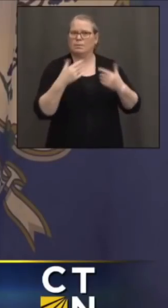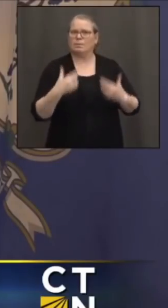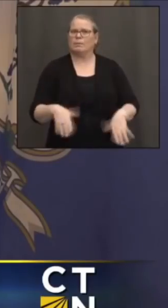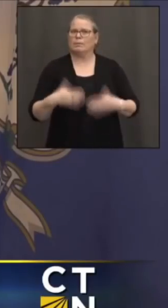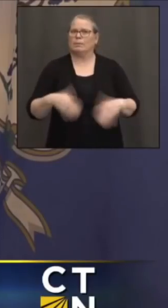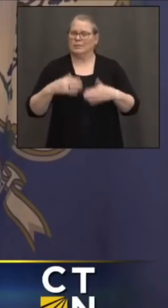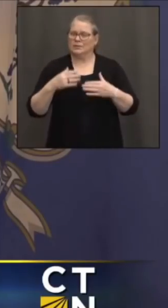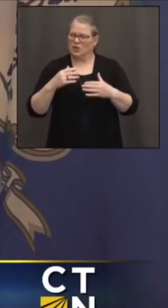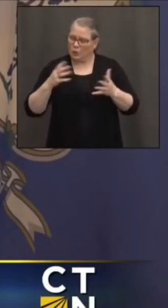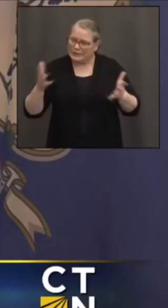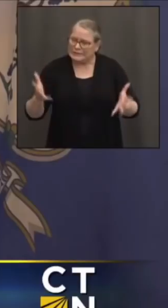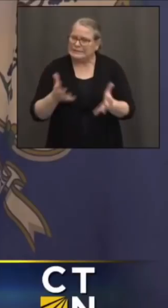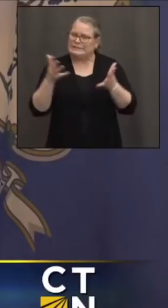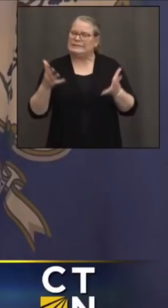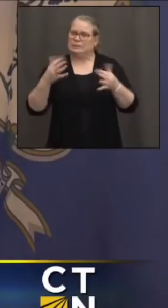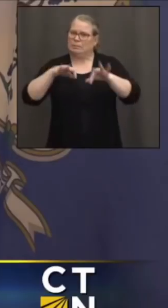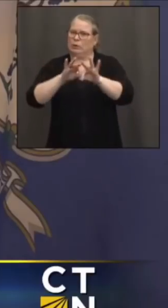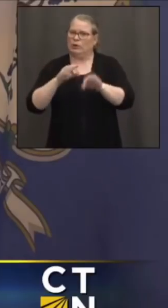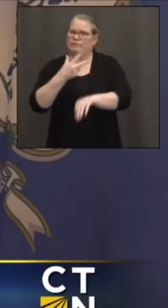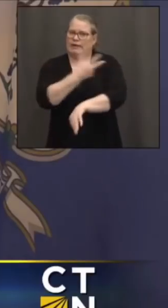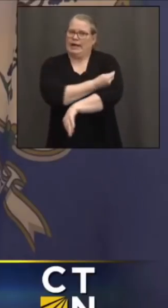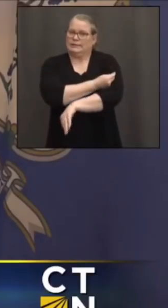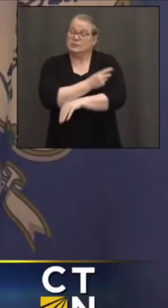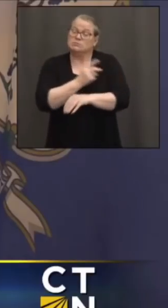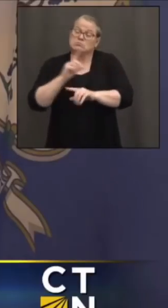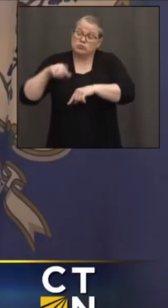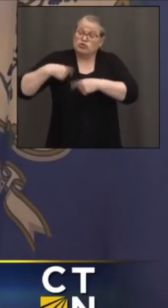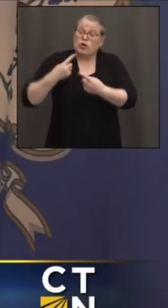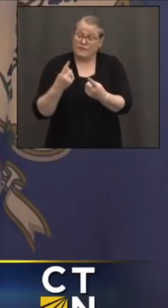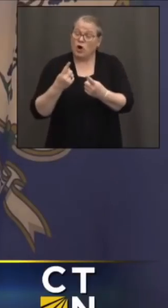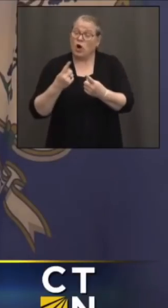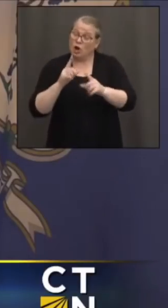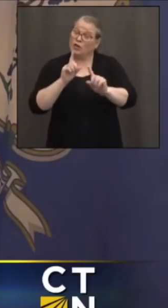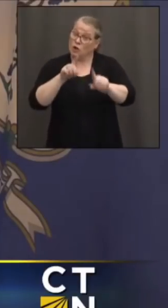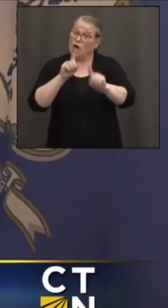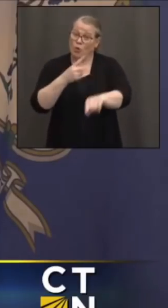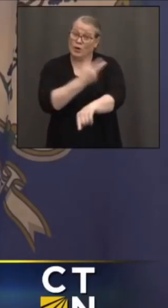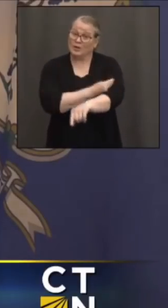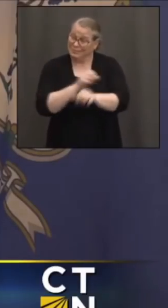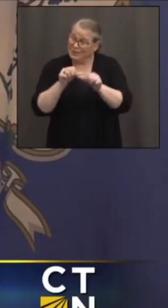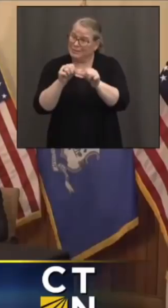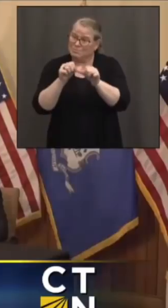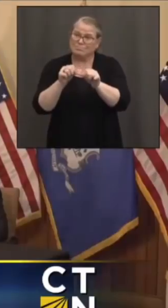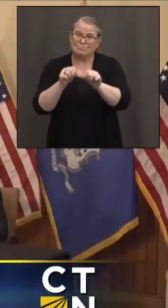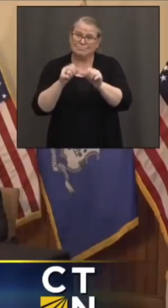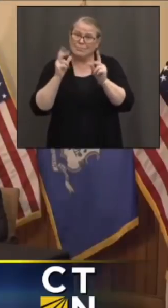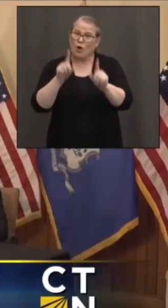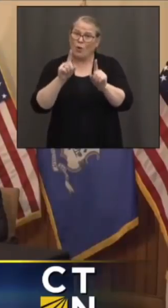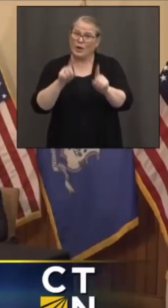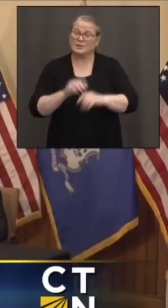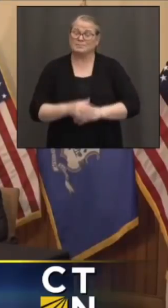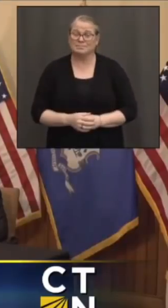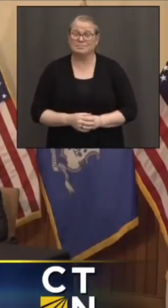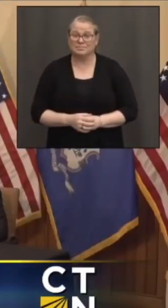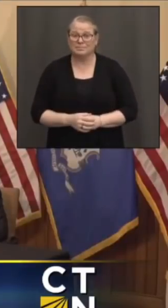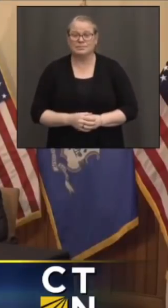they know how important it is to get vaccinated. So far, they're getting vaccinated. Keep going, guys. Thank you.